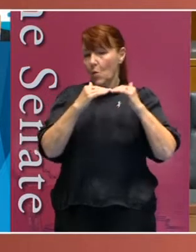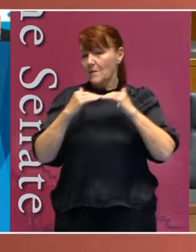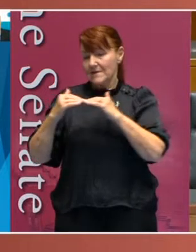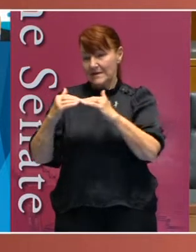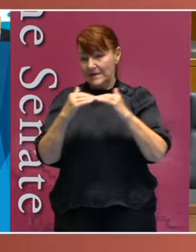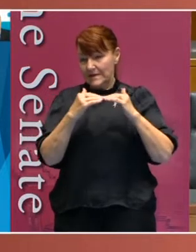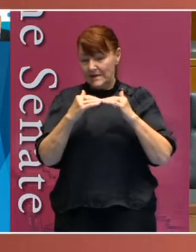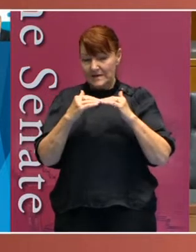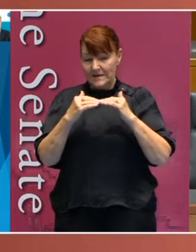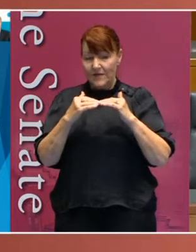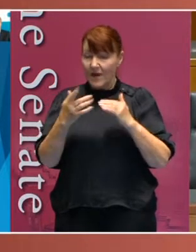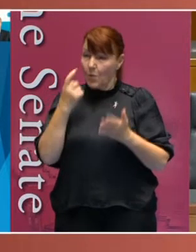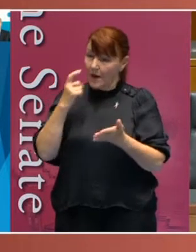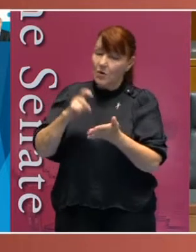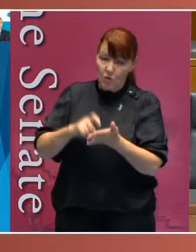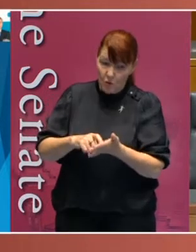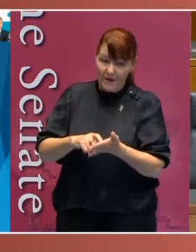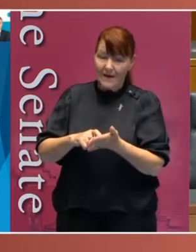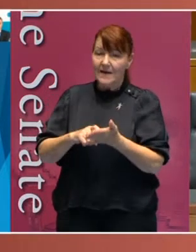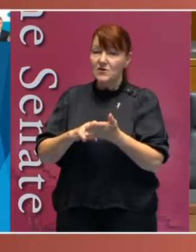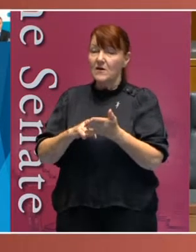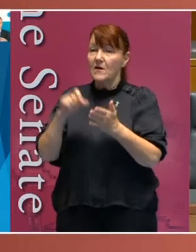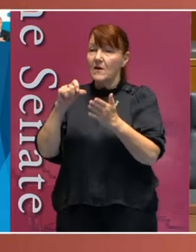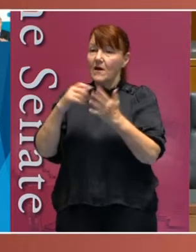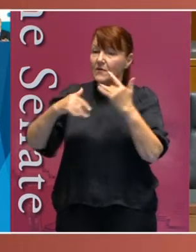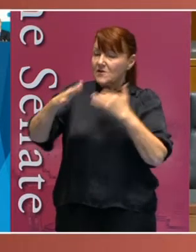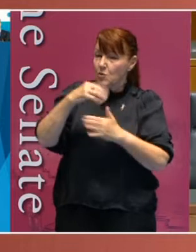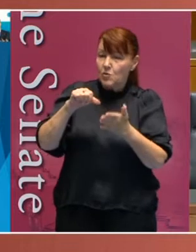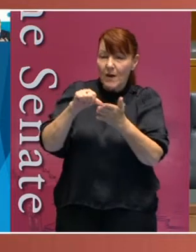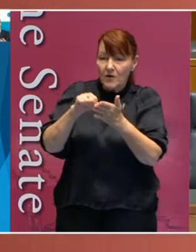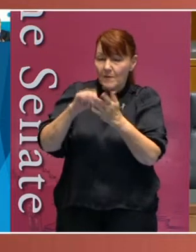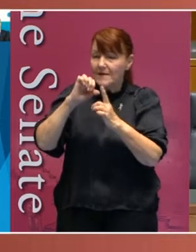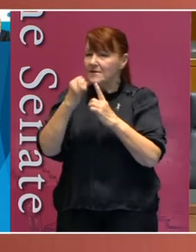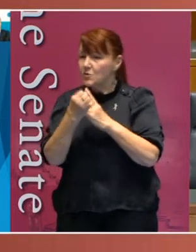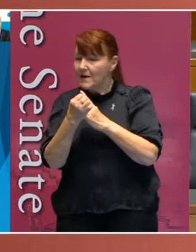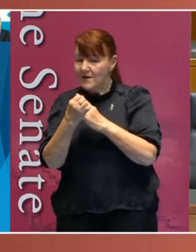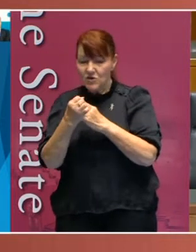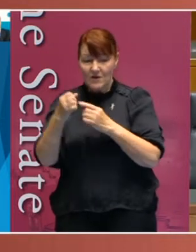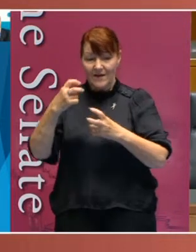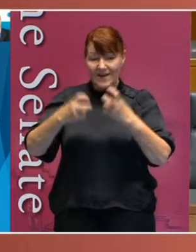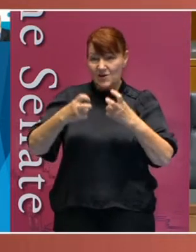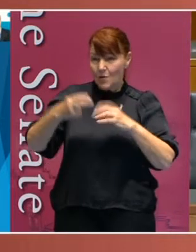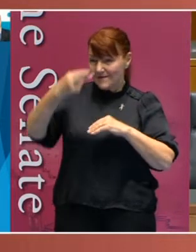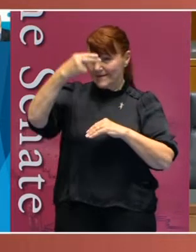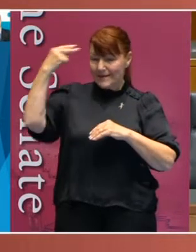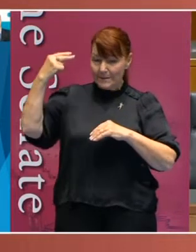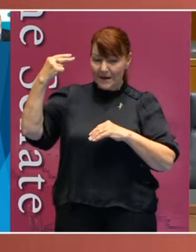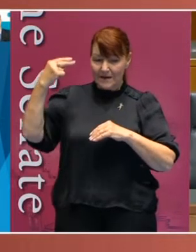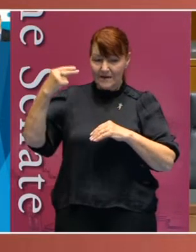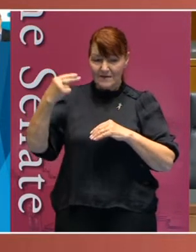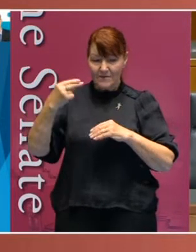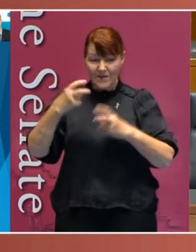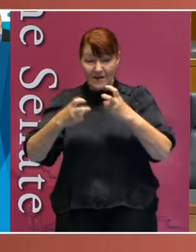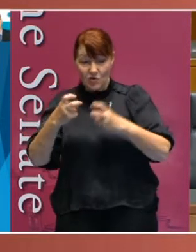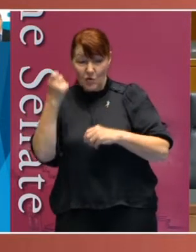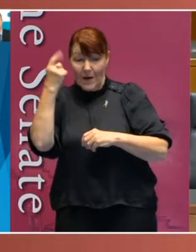That is, that we acknowledge the socioeconomic circumstances, the issues of stigma, the issues to understand